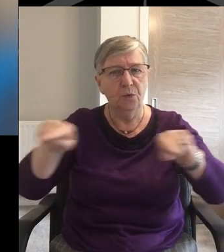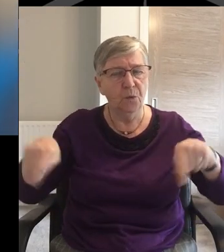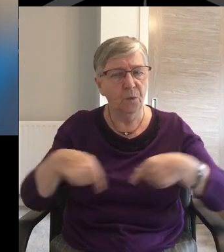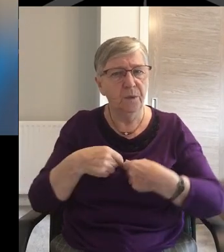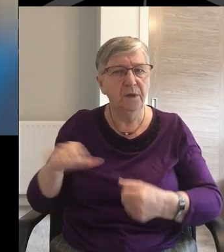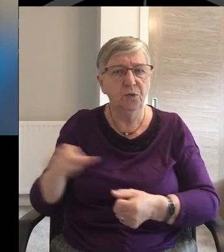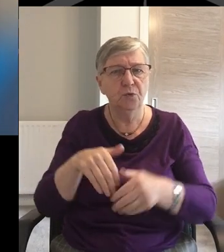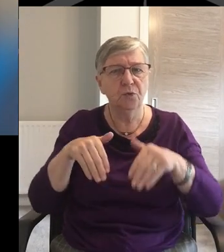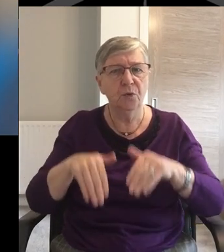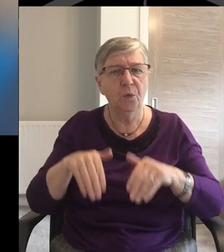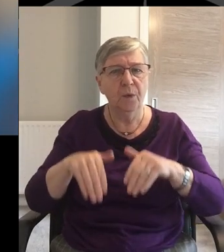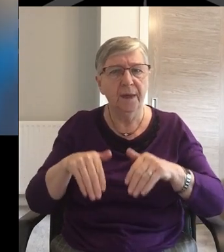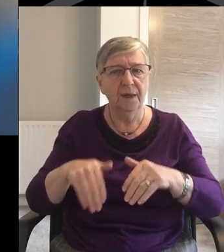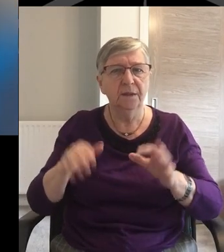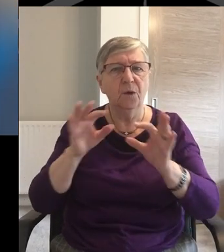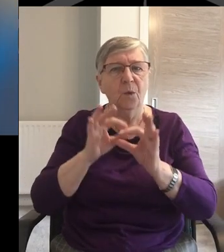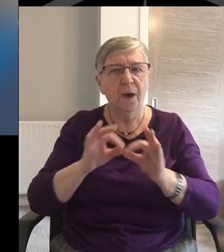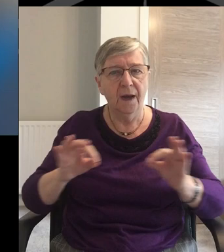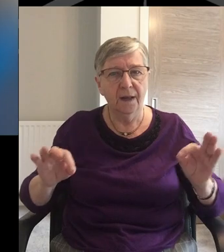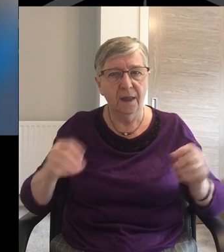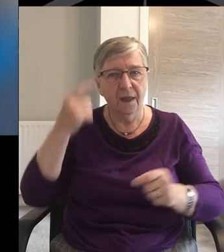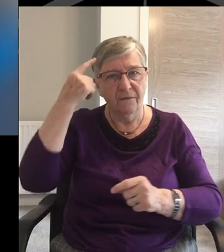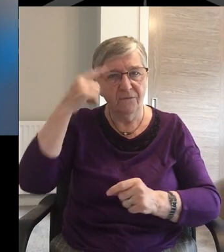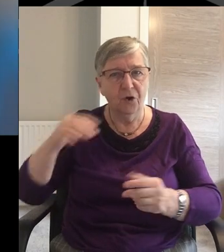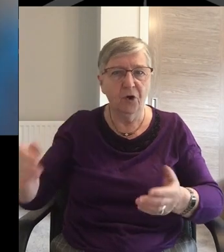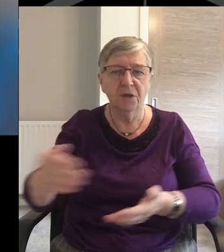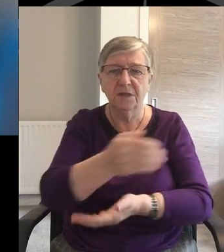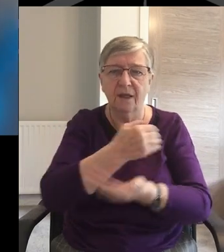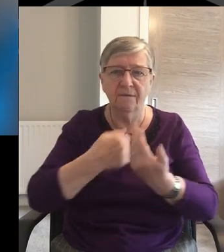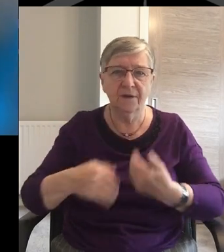wait quietly for the salvation of the Lord